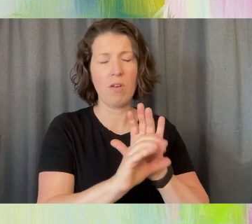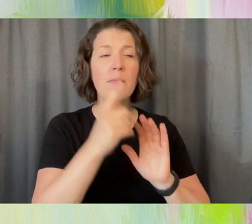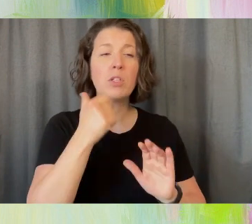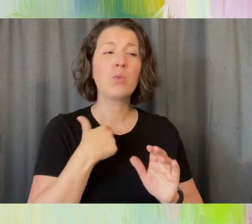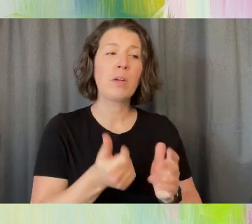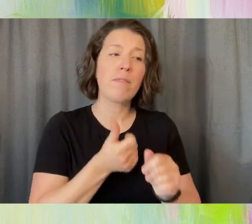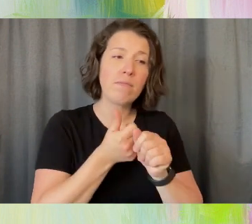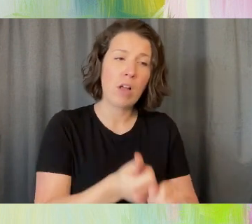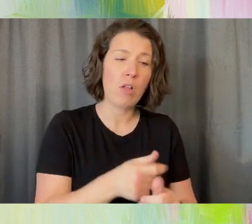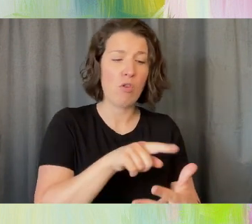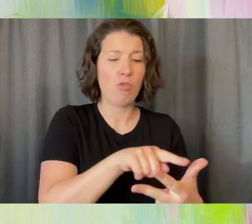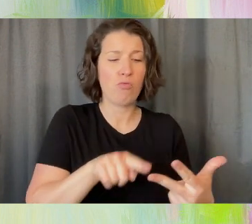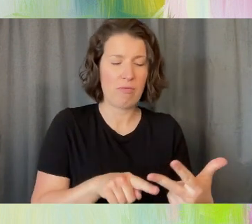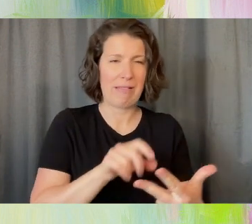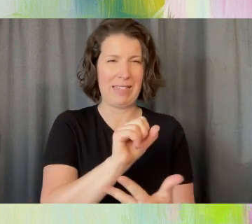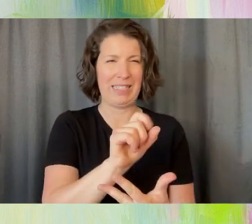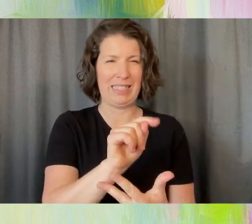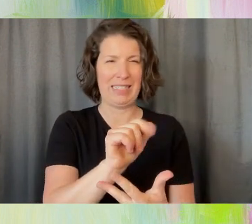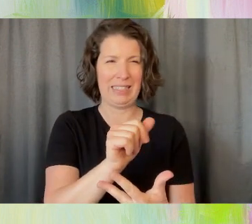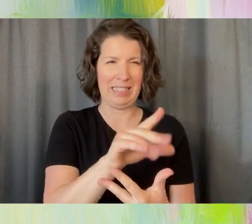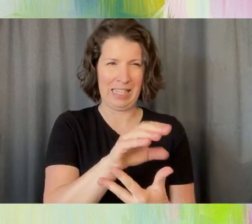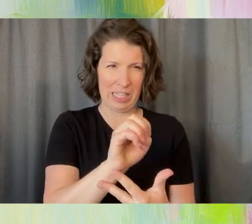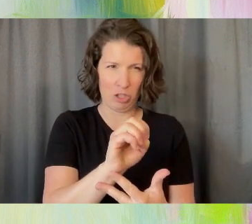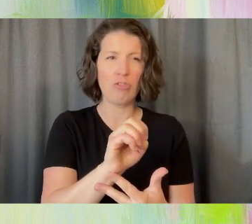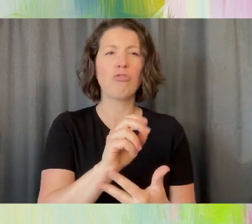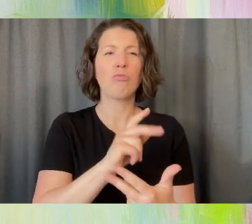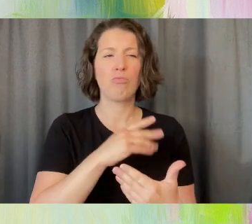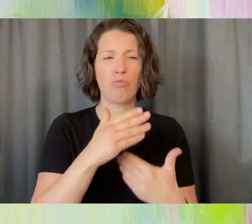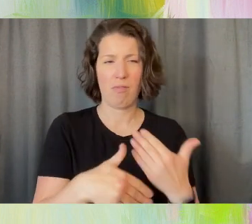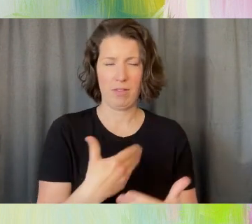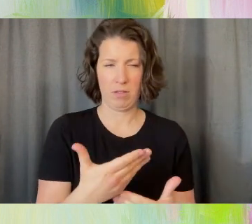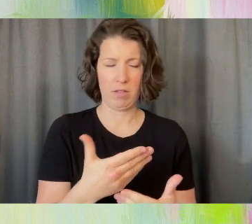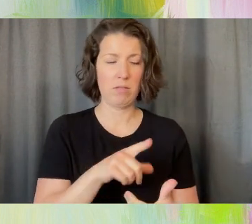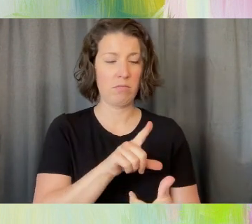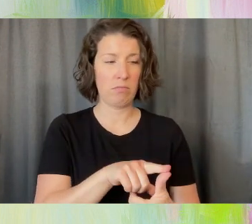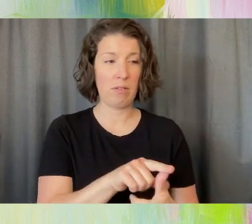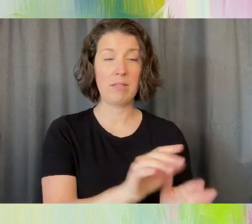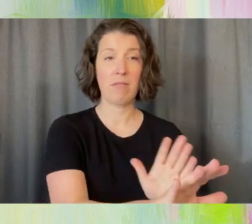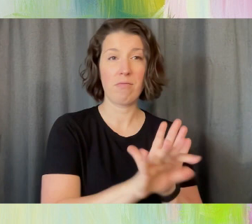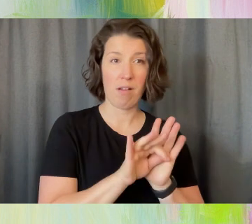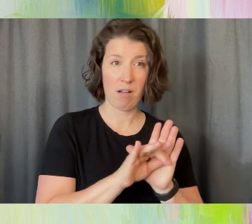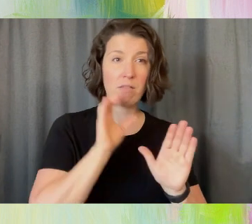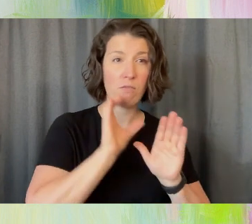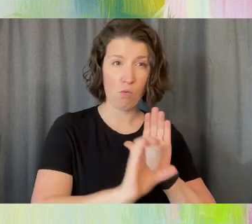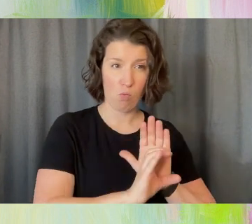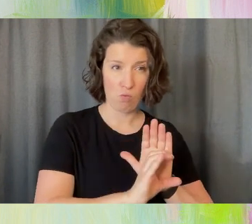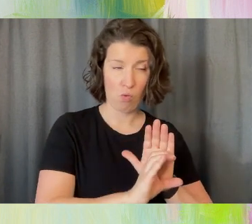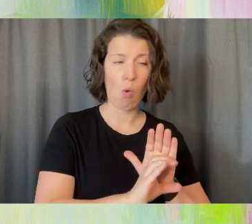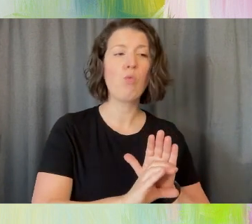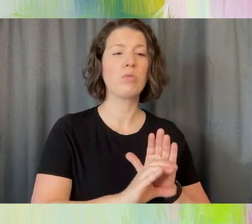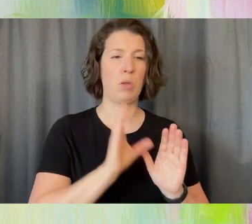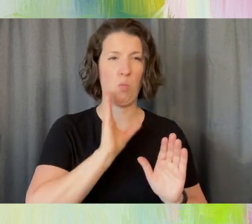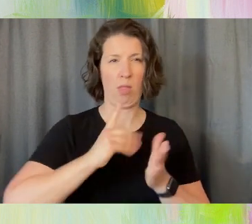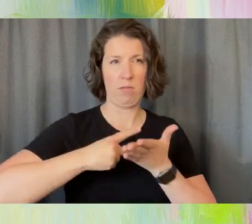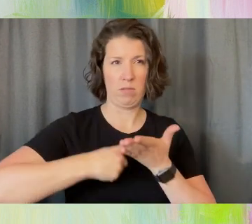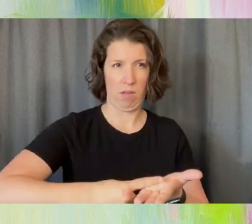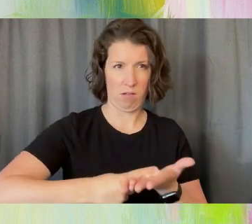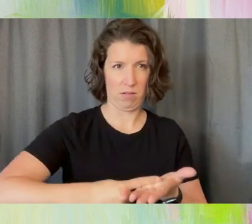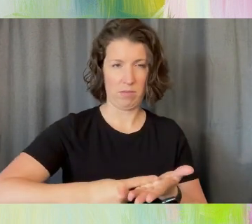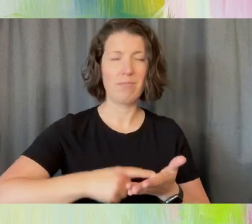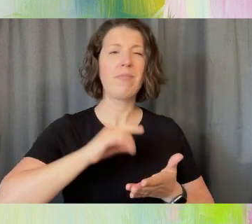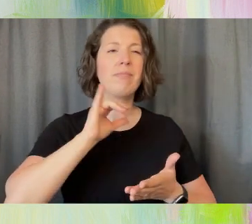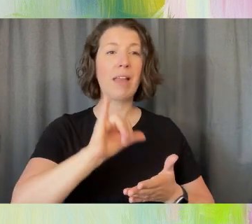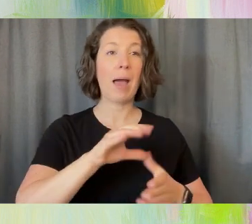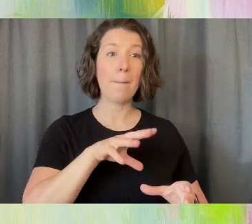process. Usually with these projects, we select the photographs to be discussed. That is the participant